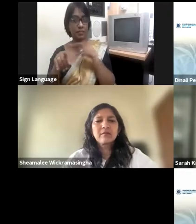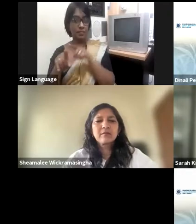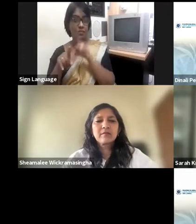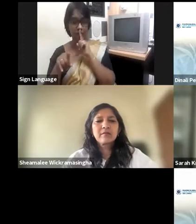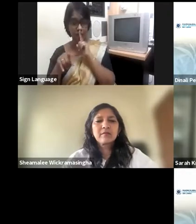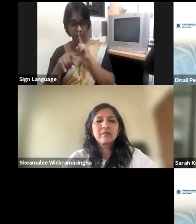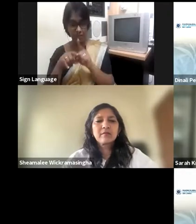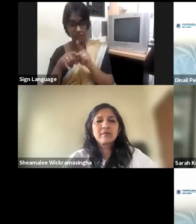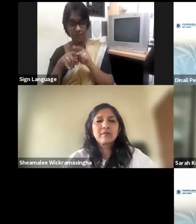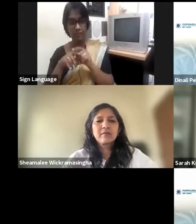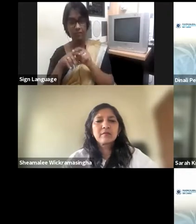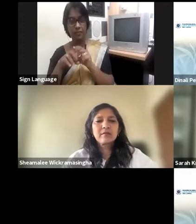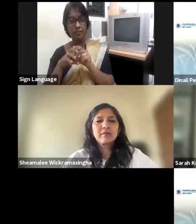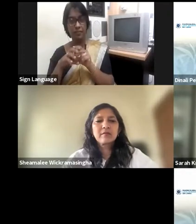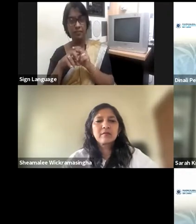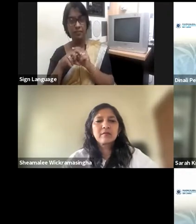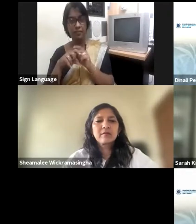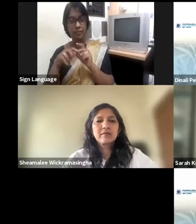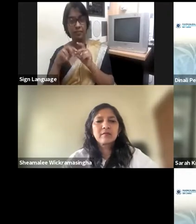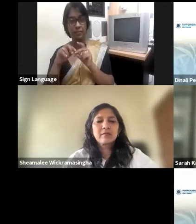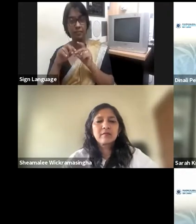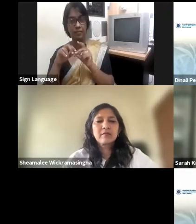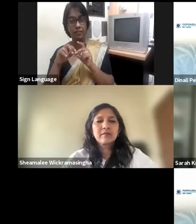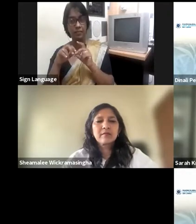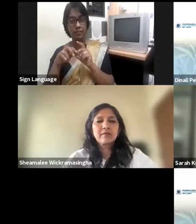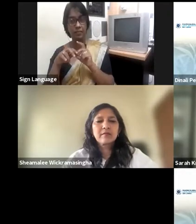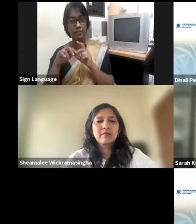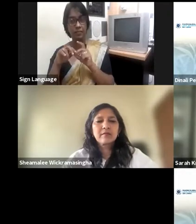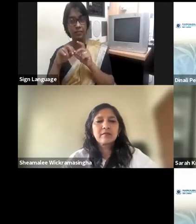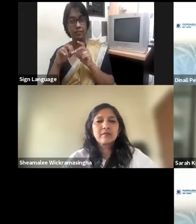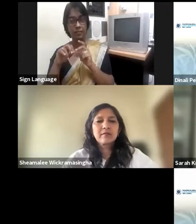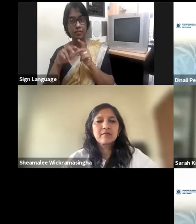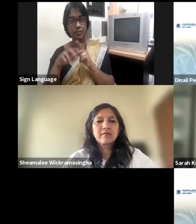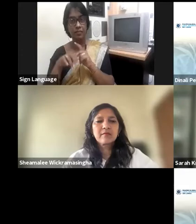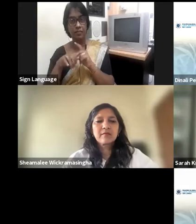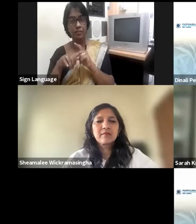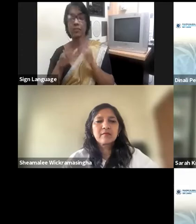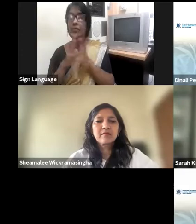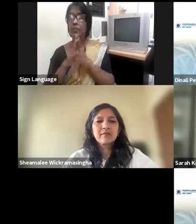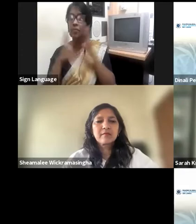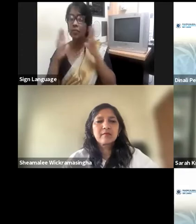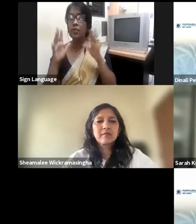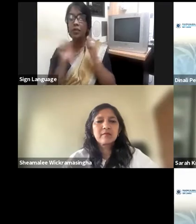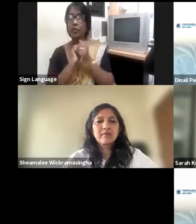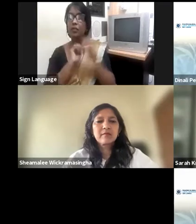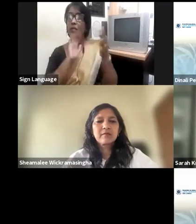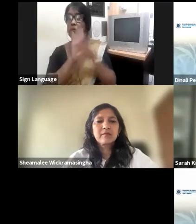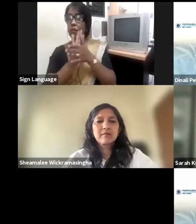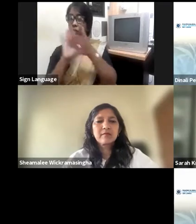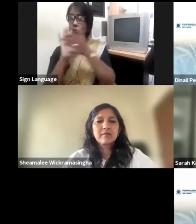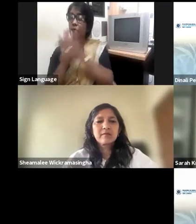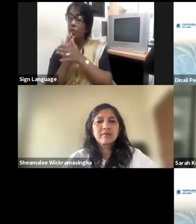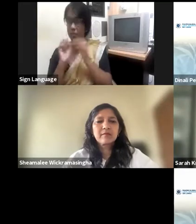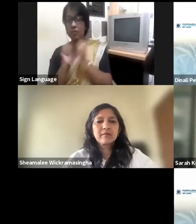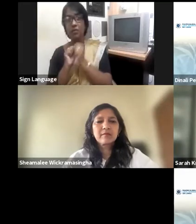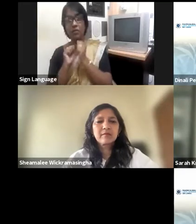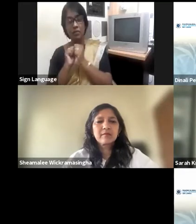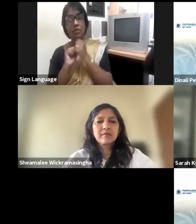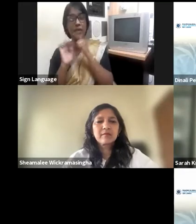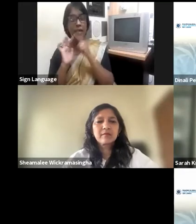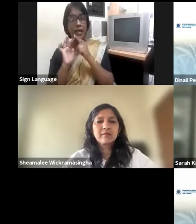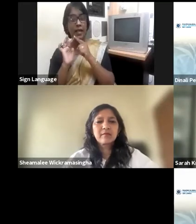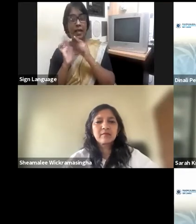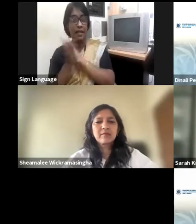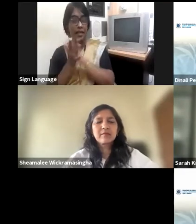having been in this field, working with many organizations, and I think Hiran, spoke about the change. It's a change, that mindset,